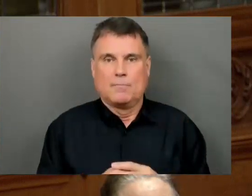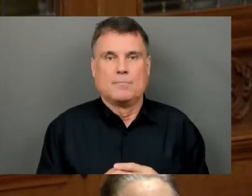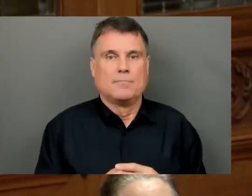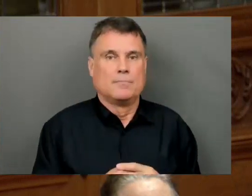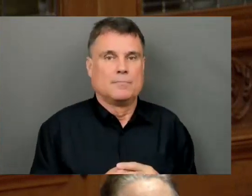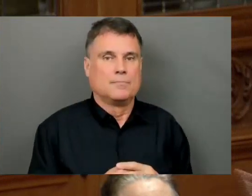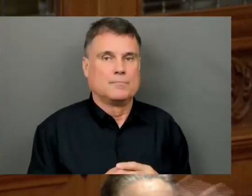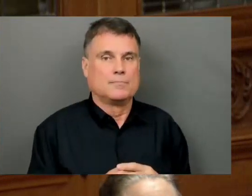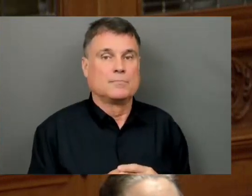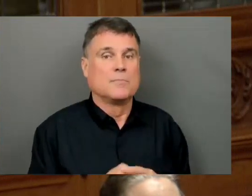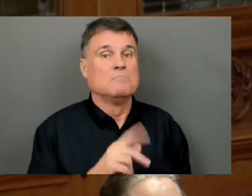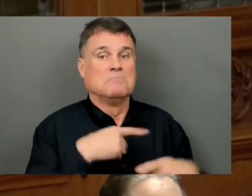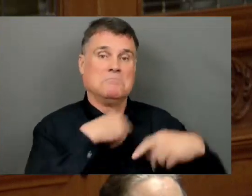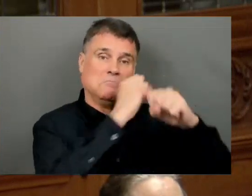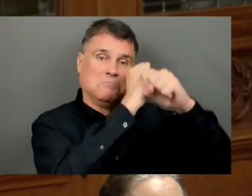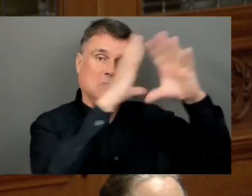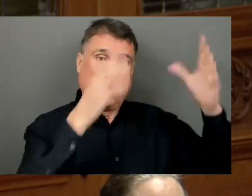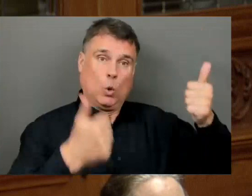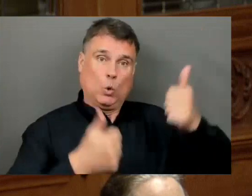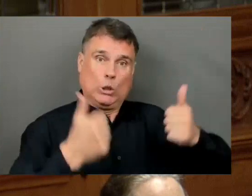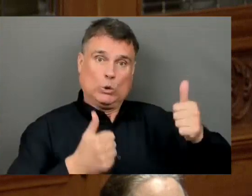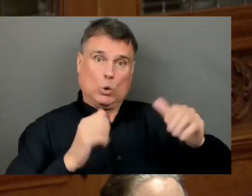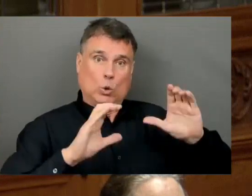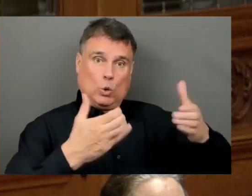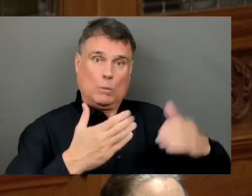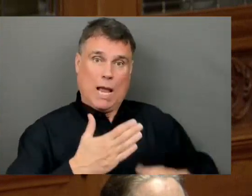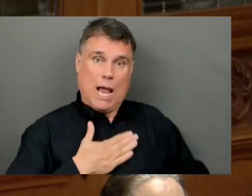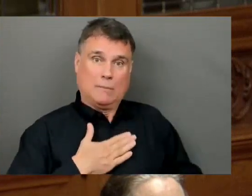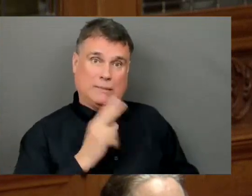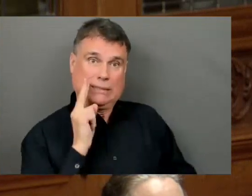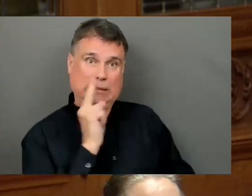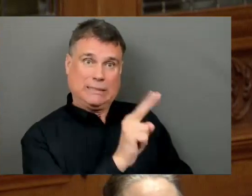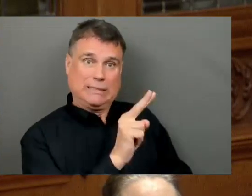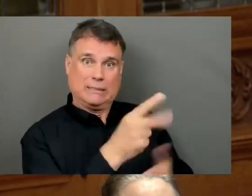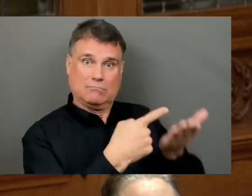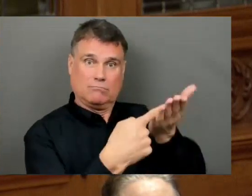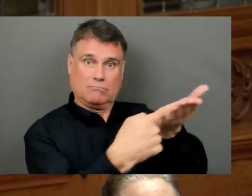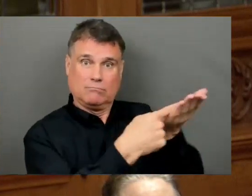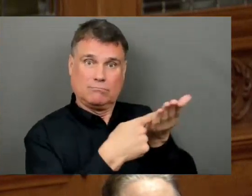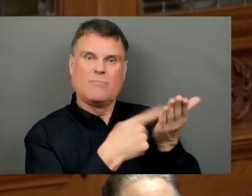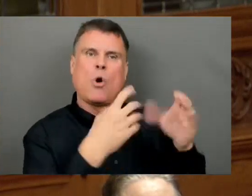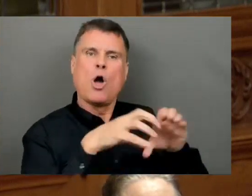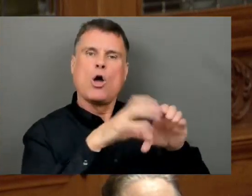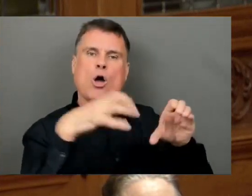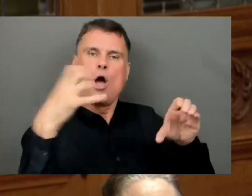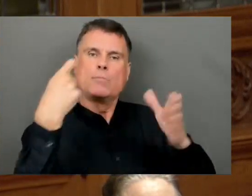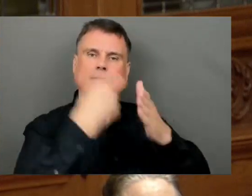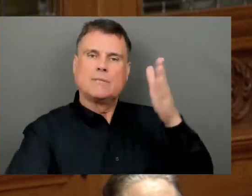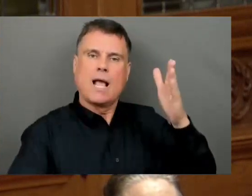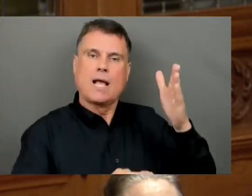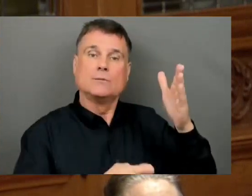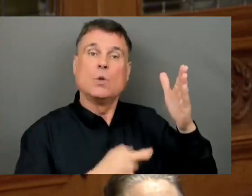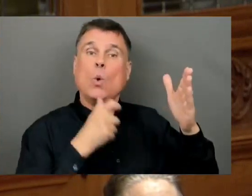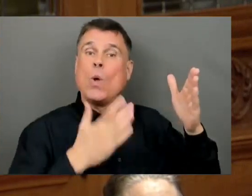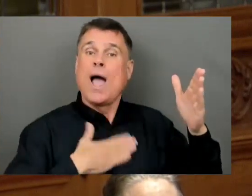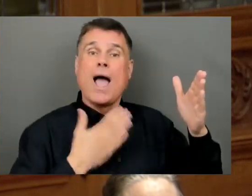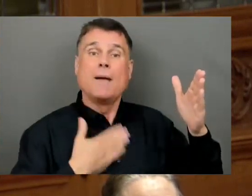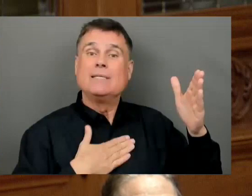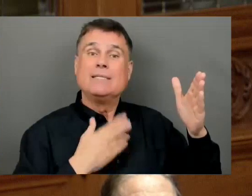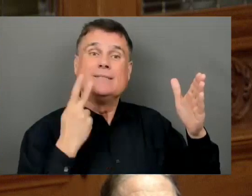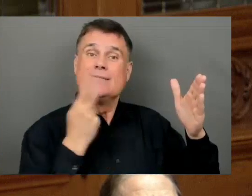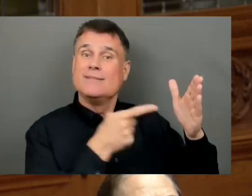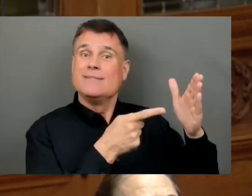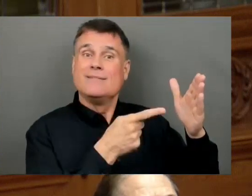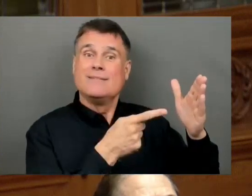in here over whether we put a price on carbon pollution than the oil and gas industry, which last year,